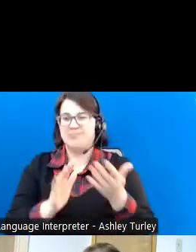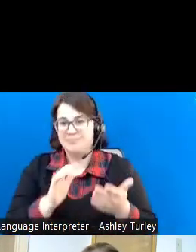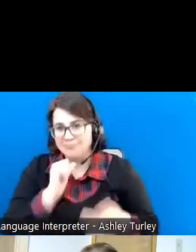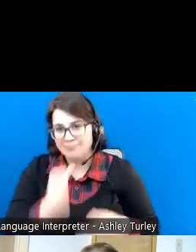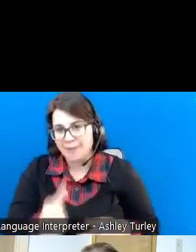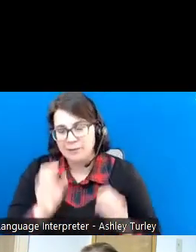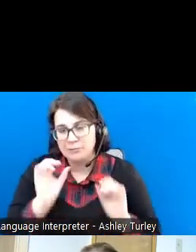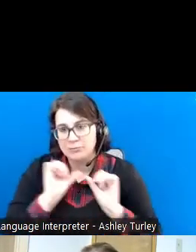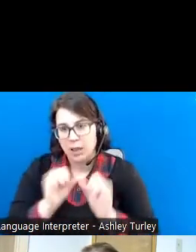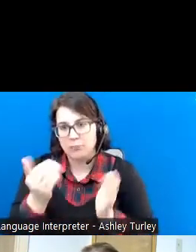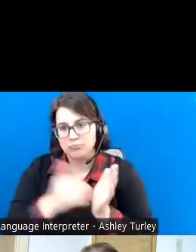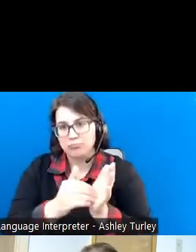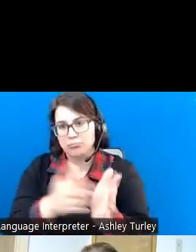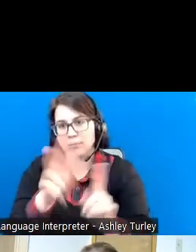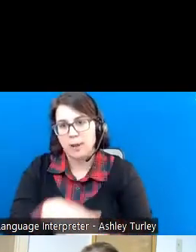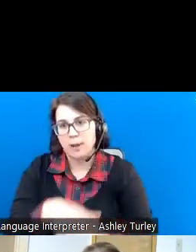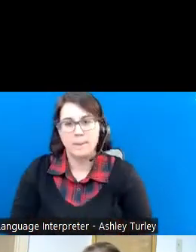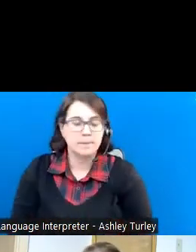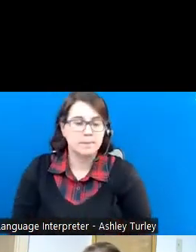Next slide, please.